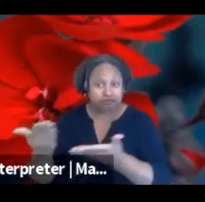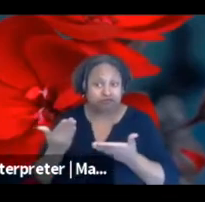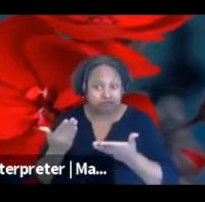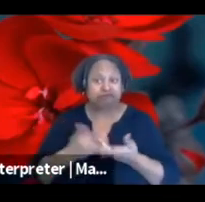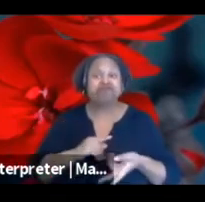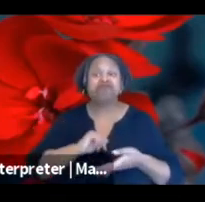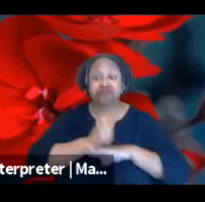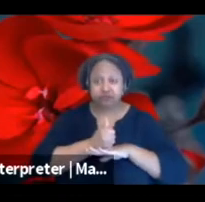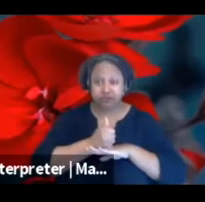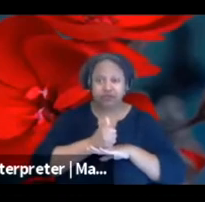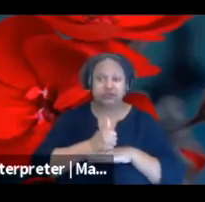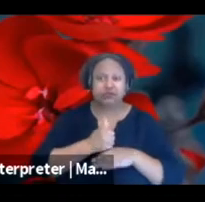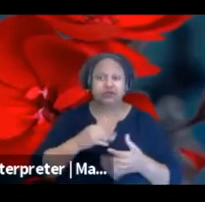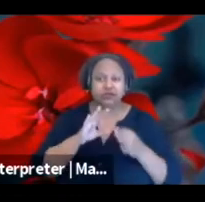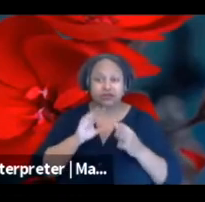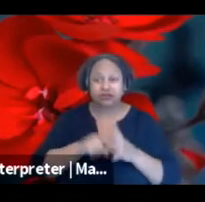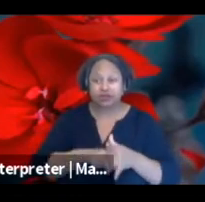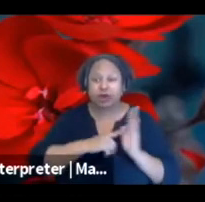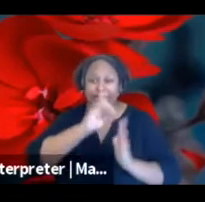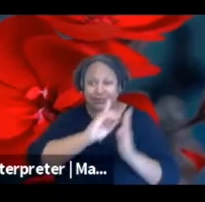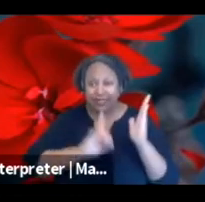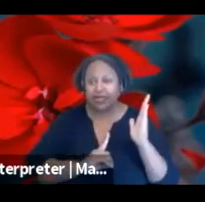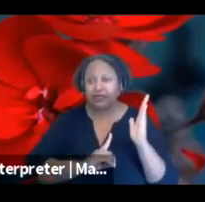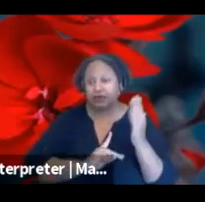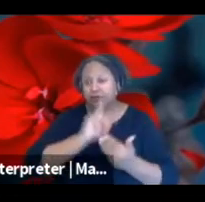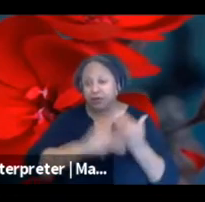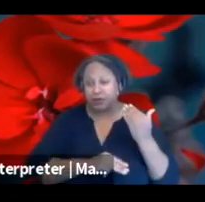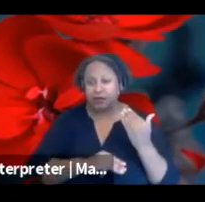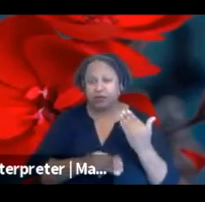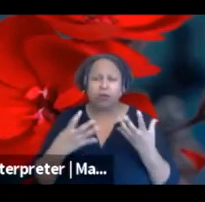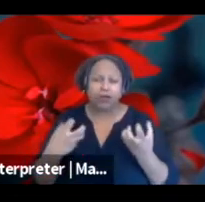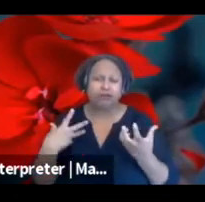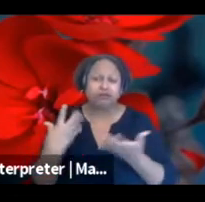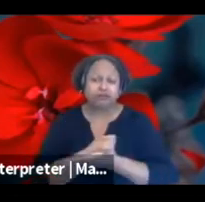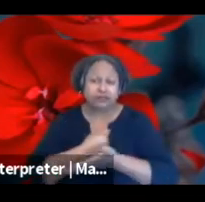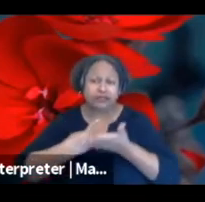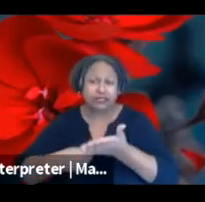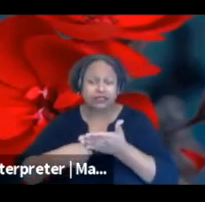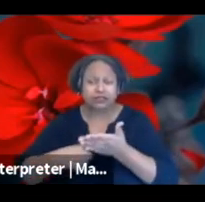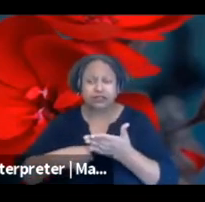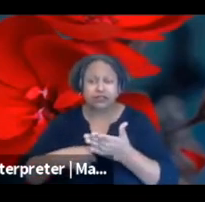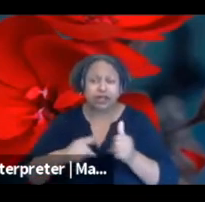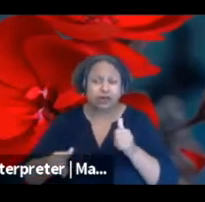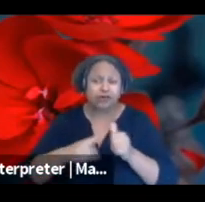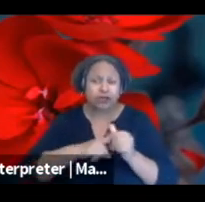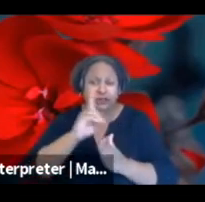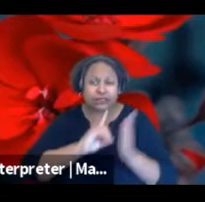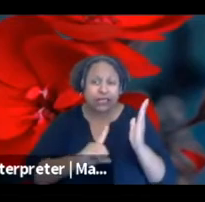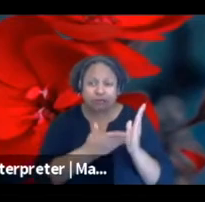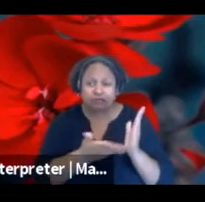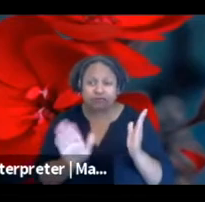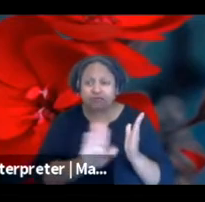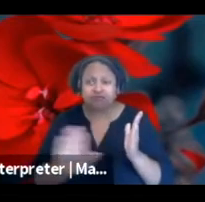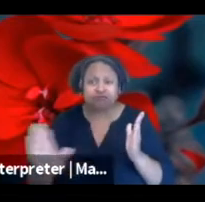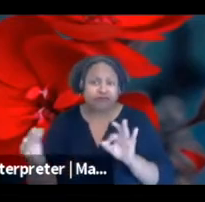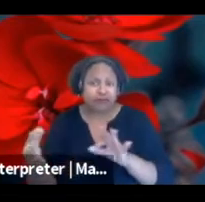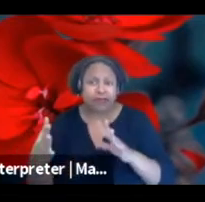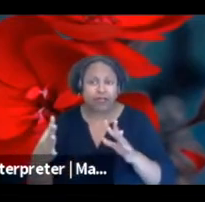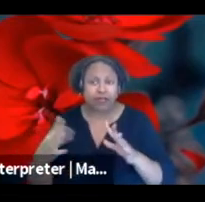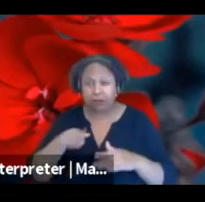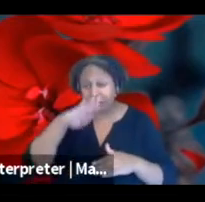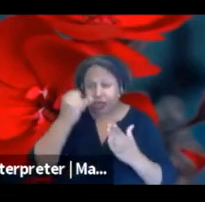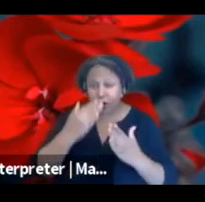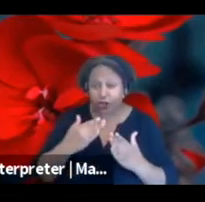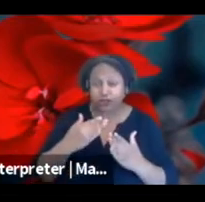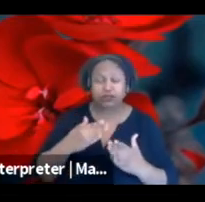created a design, and we wanted to really have a conversation about this initial design. We wanted to ask Black artists and